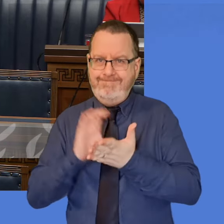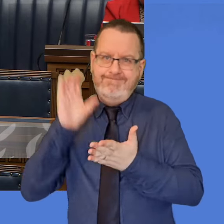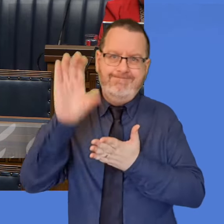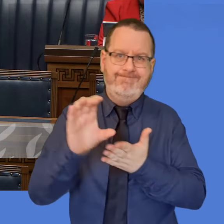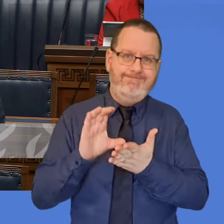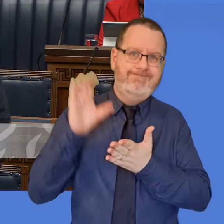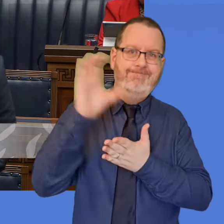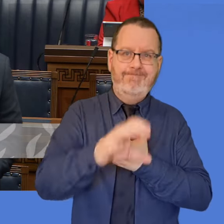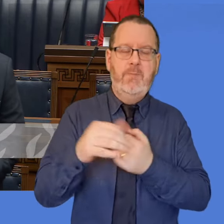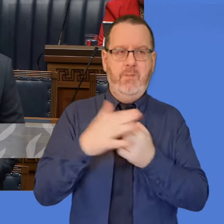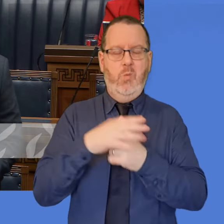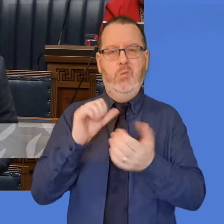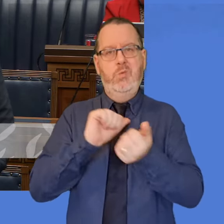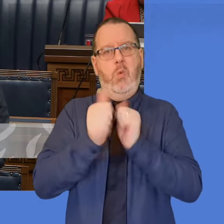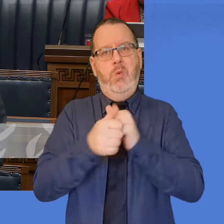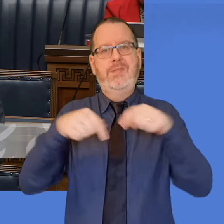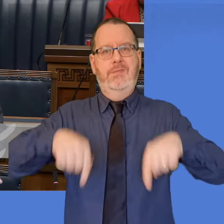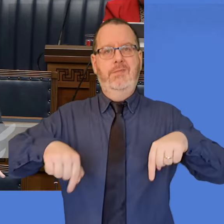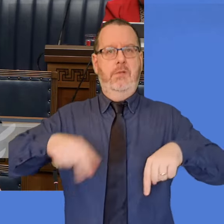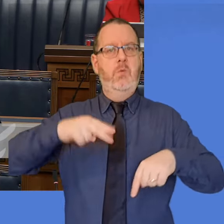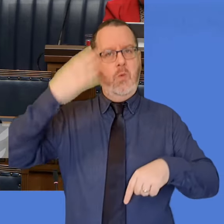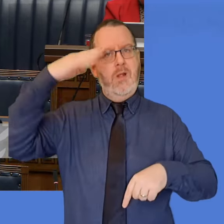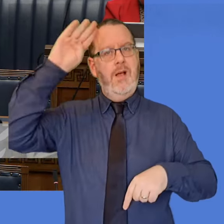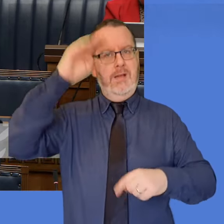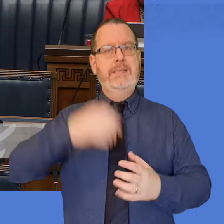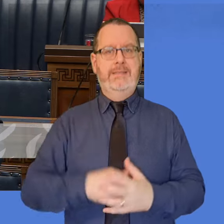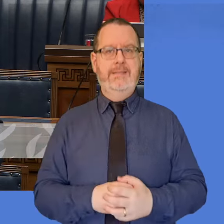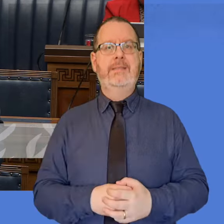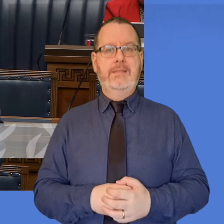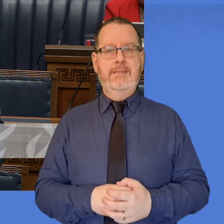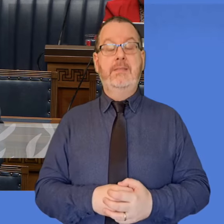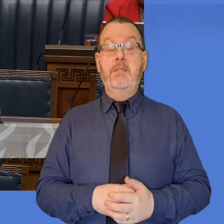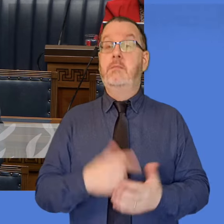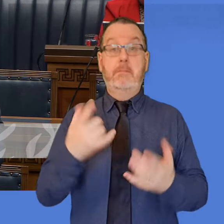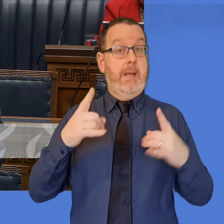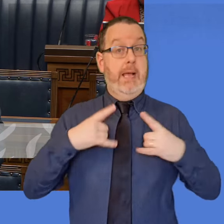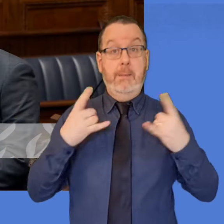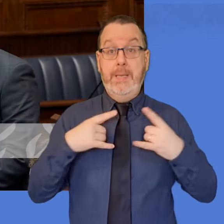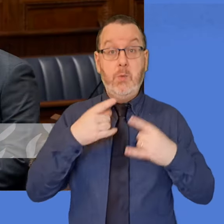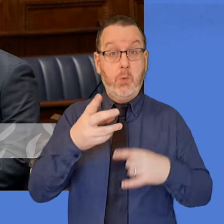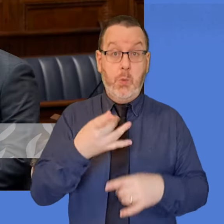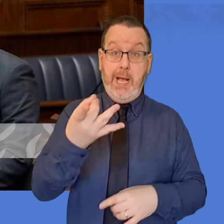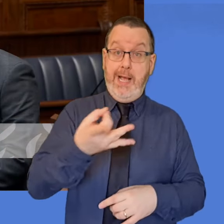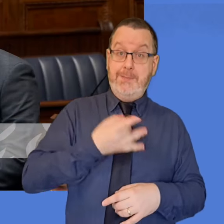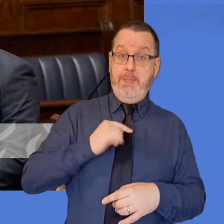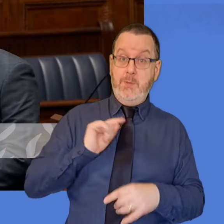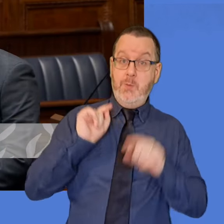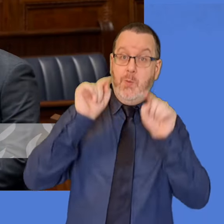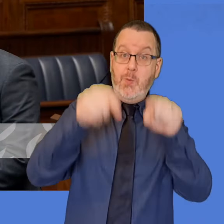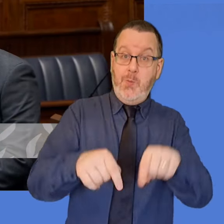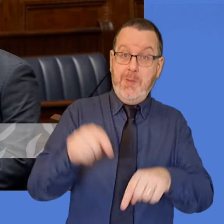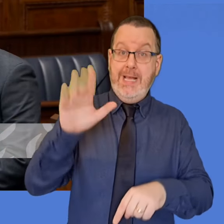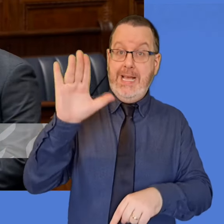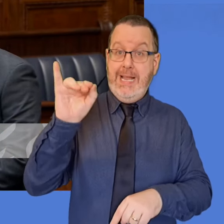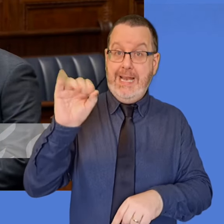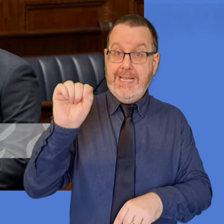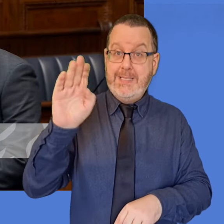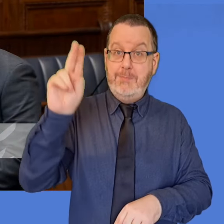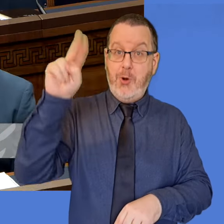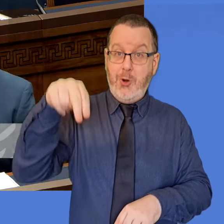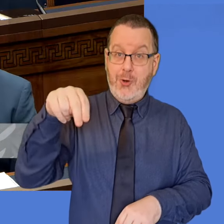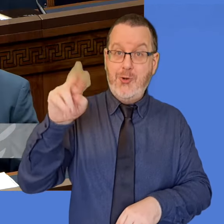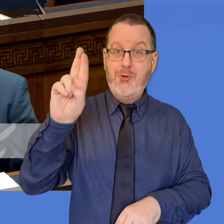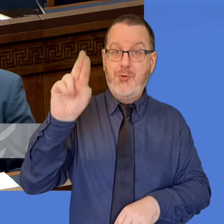in Northern Ireland. I'm more than happy to accept the member's invitation. think nearly every football